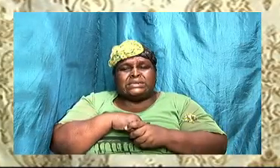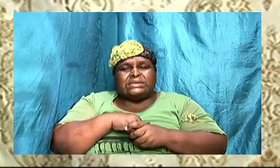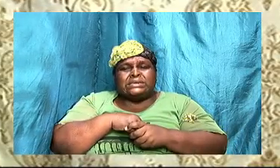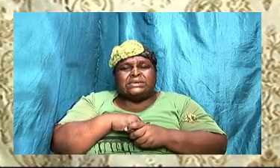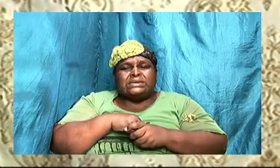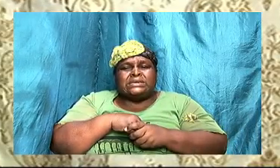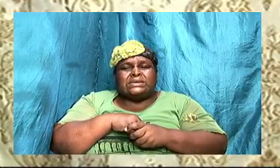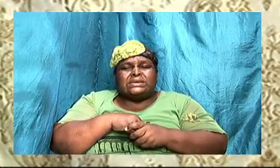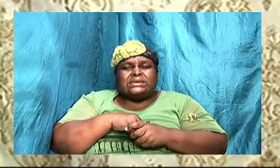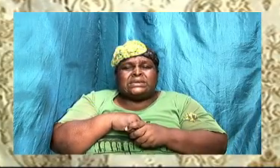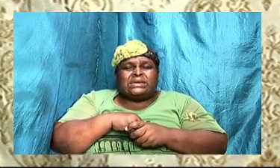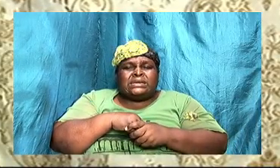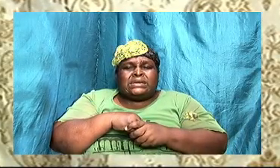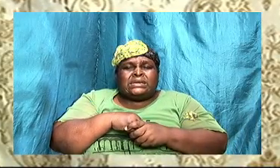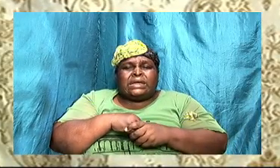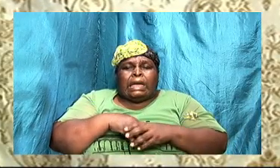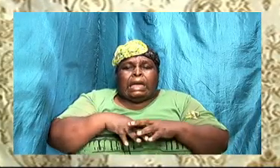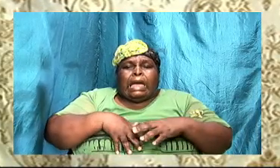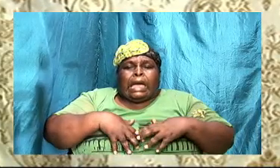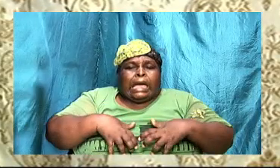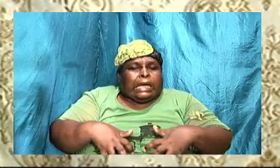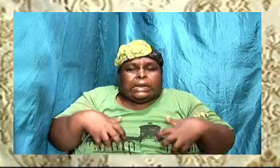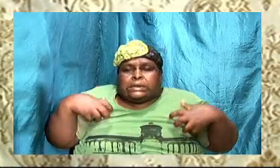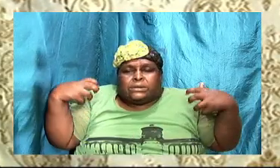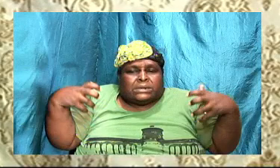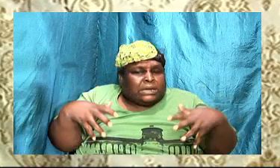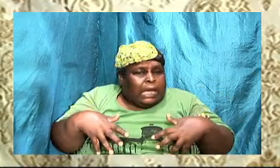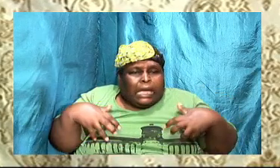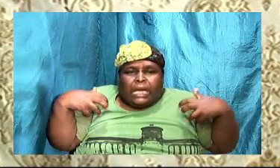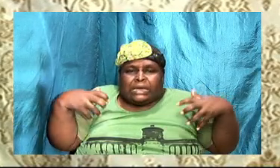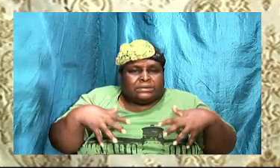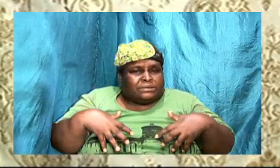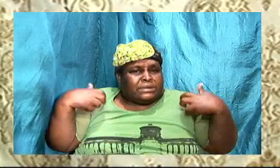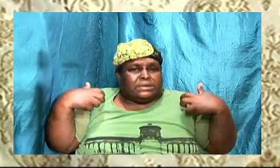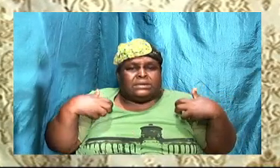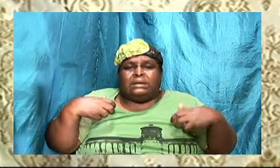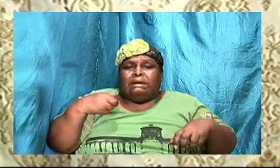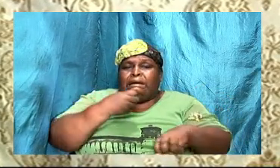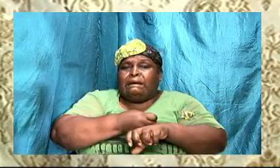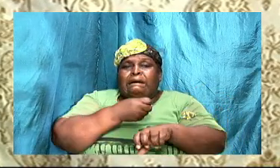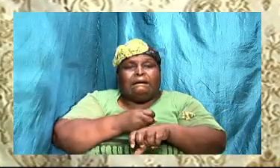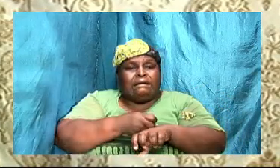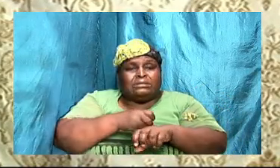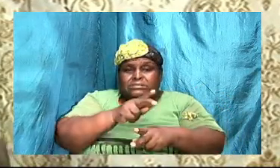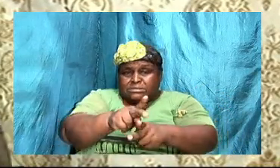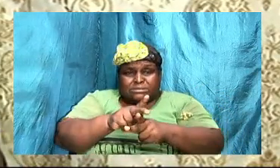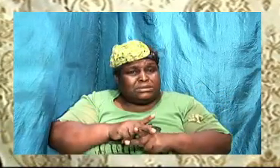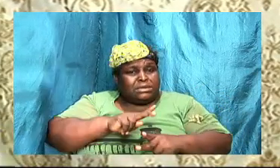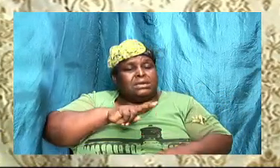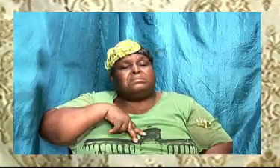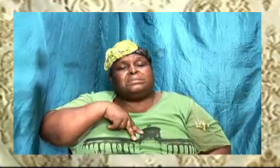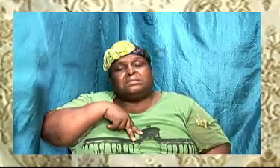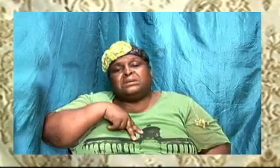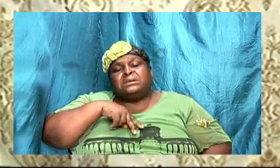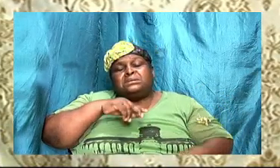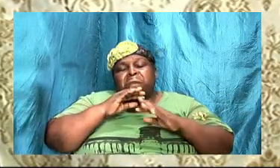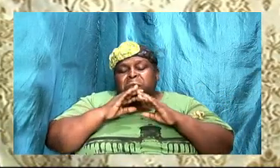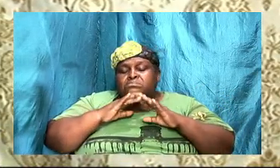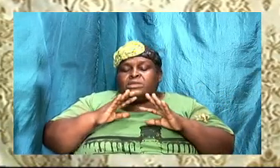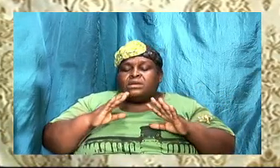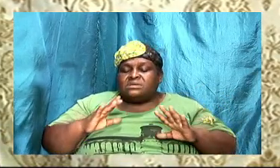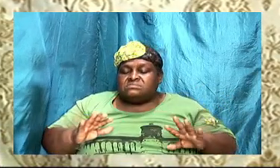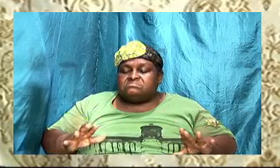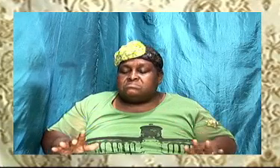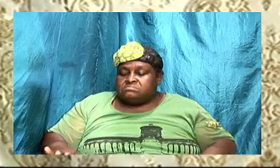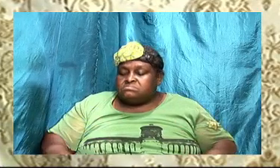conversation. It is hard to keep as calm as you can in a heated conversation. But as